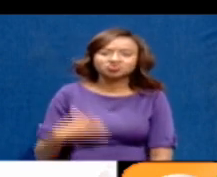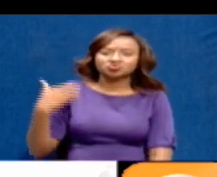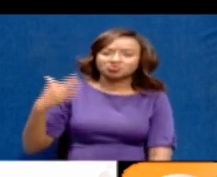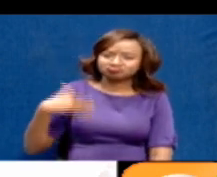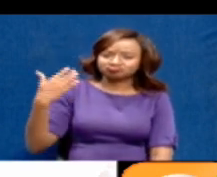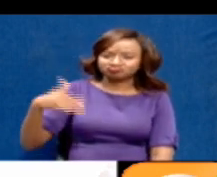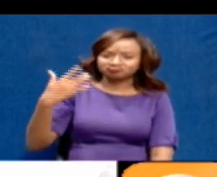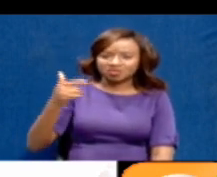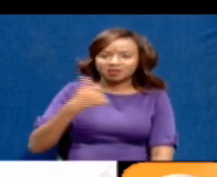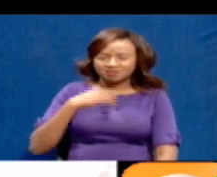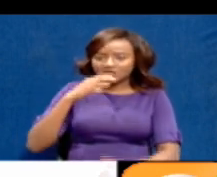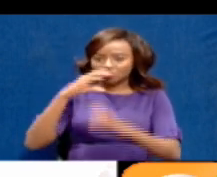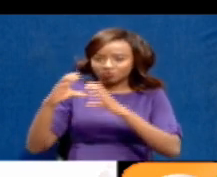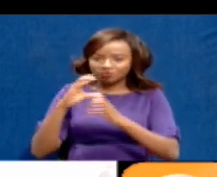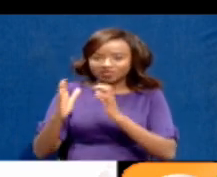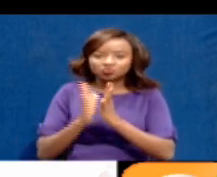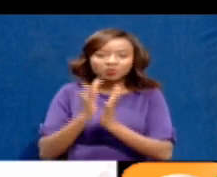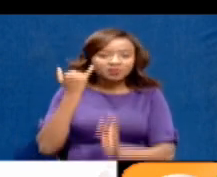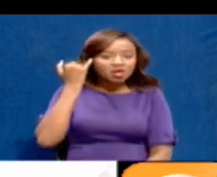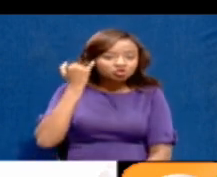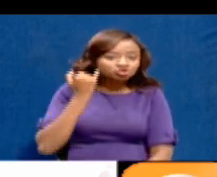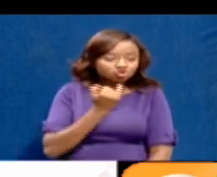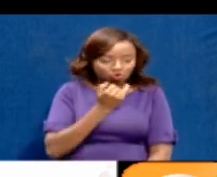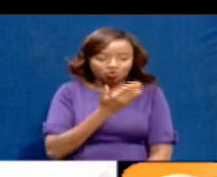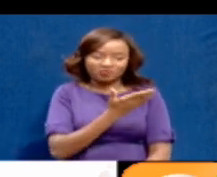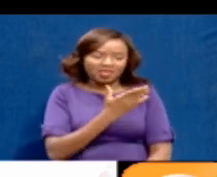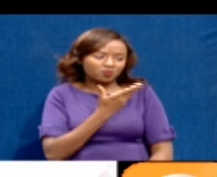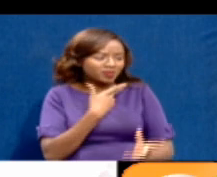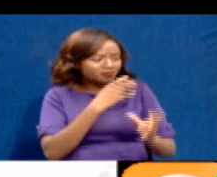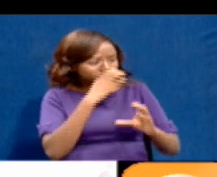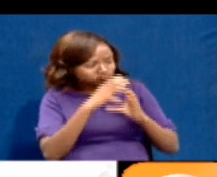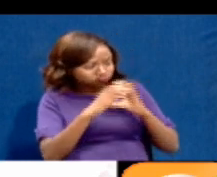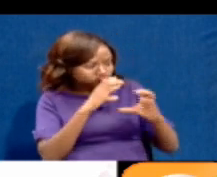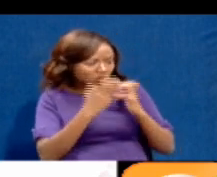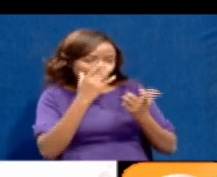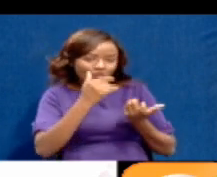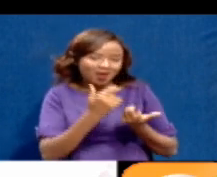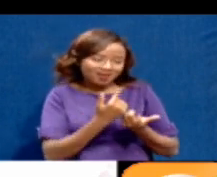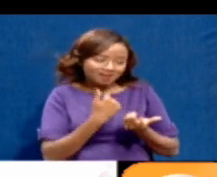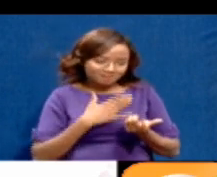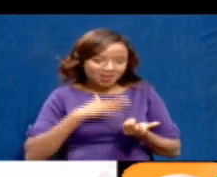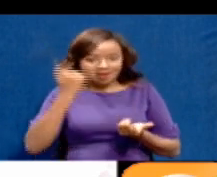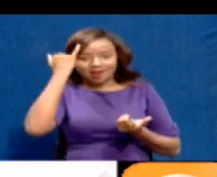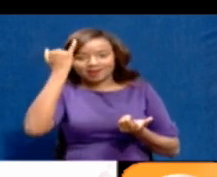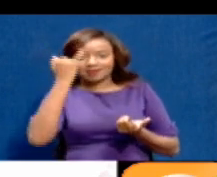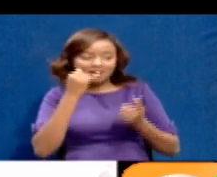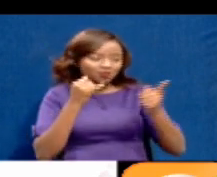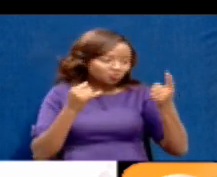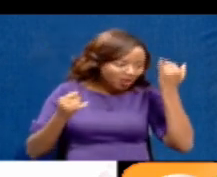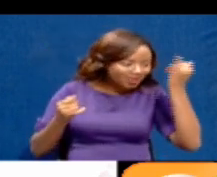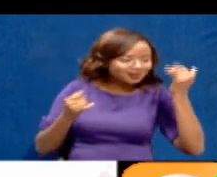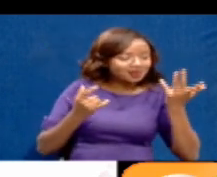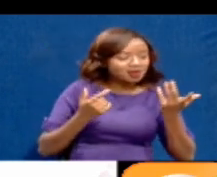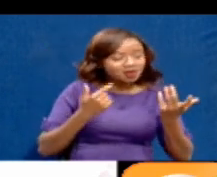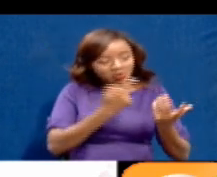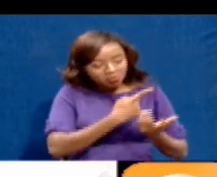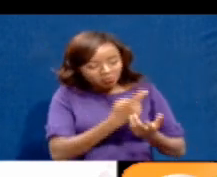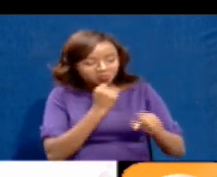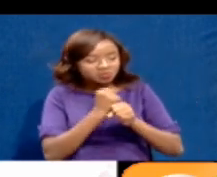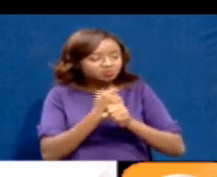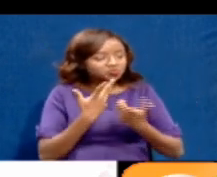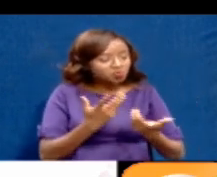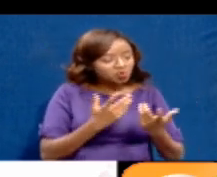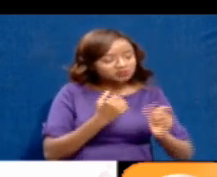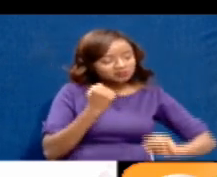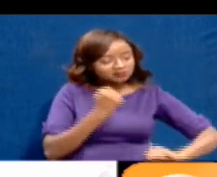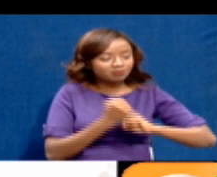talk to my brother, Governor Johu, and we share a lot in terms of this is happening. How do we hold hands and move forward?